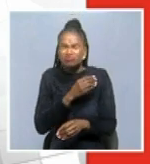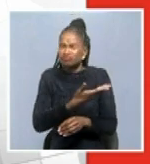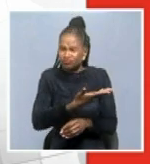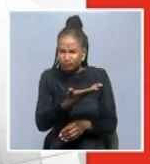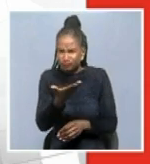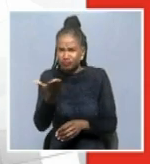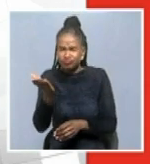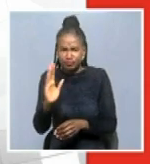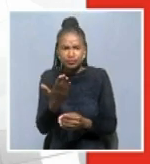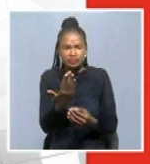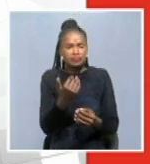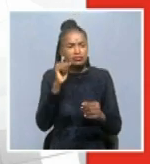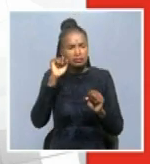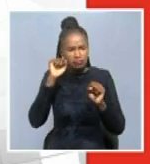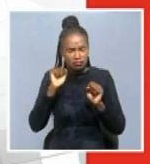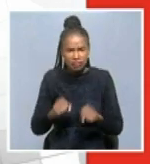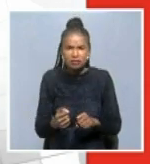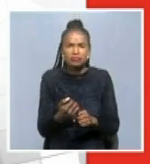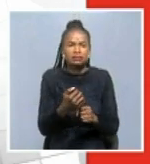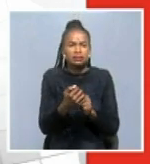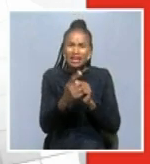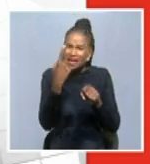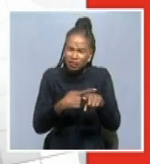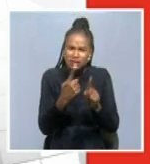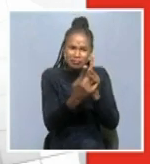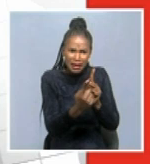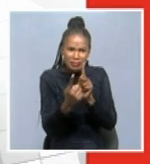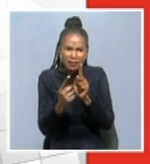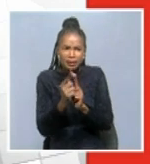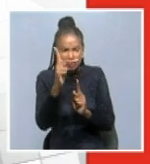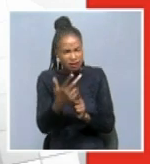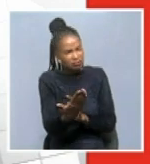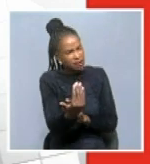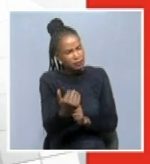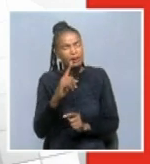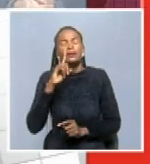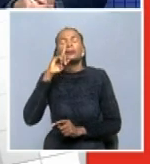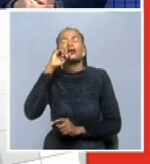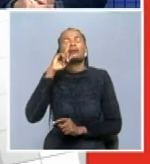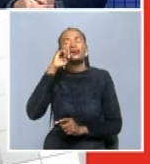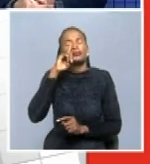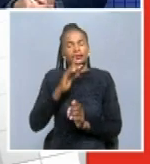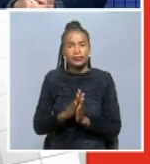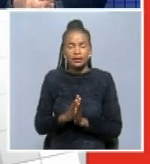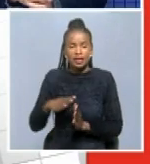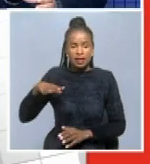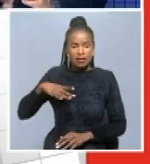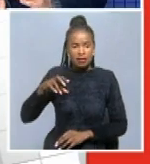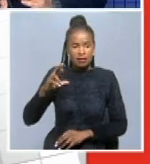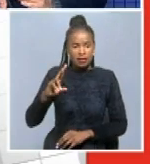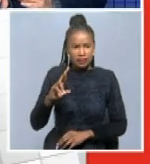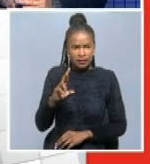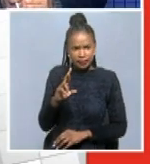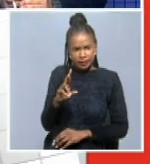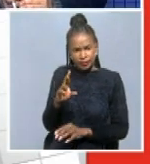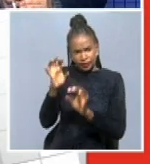those are the people that, of course, we are trying to target. Now, Governor Andre, looking at the rate